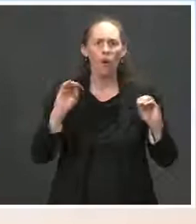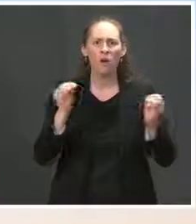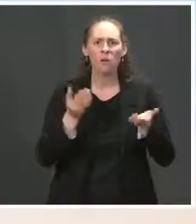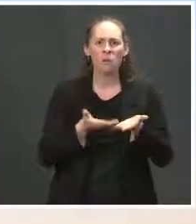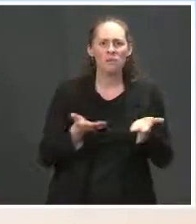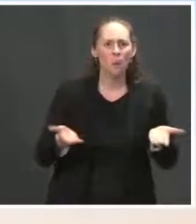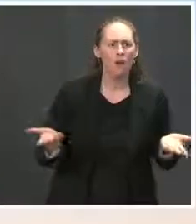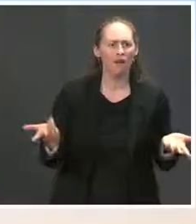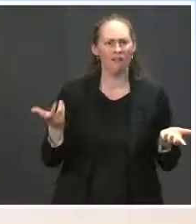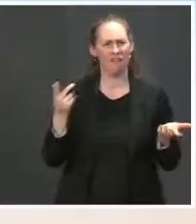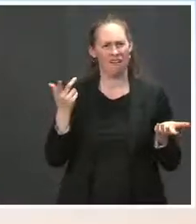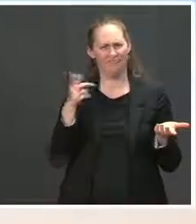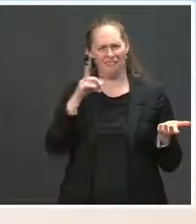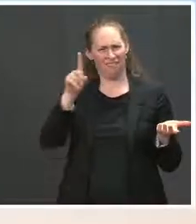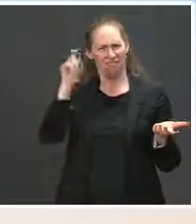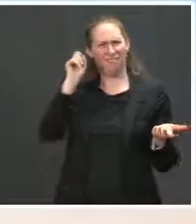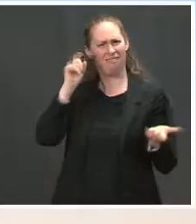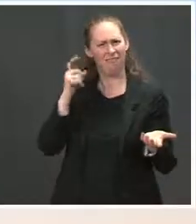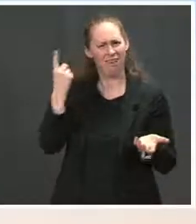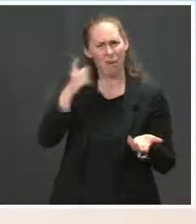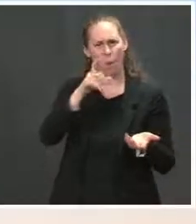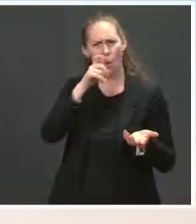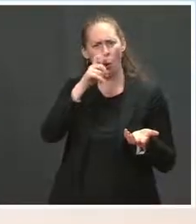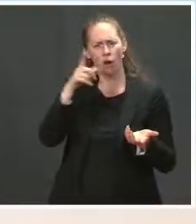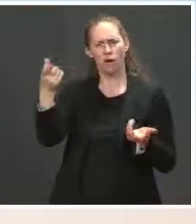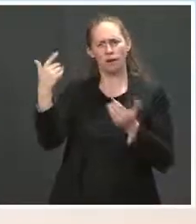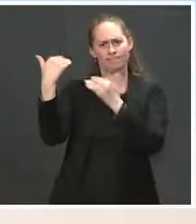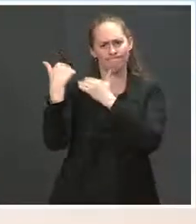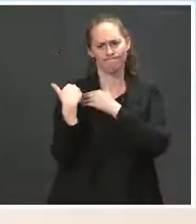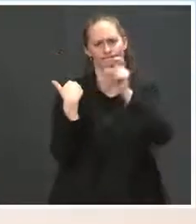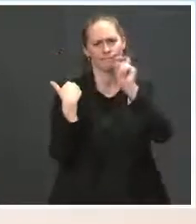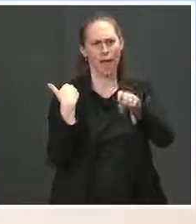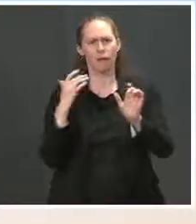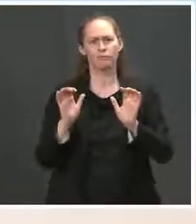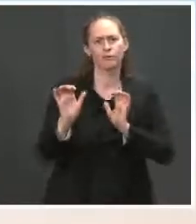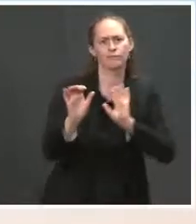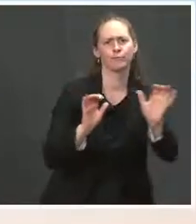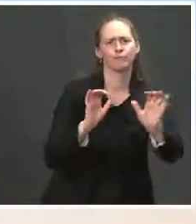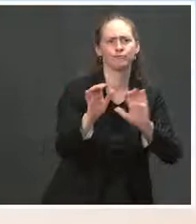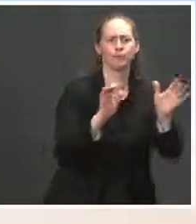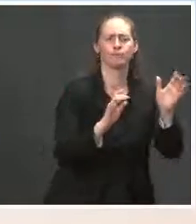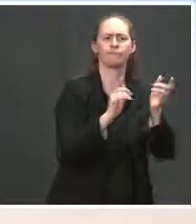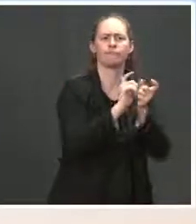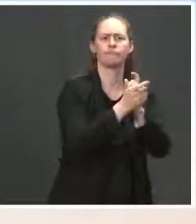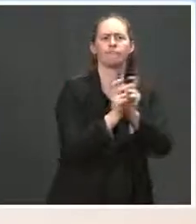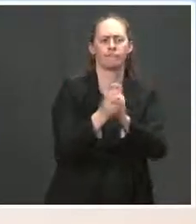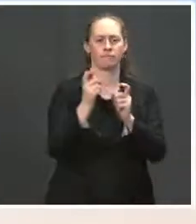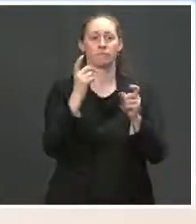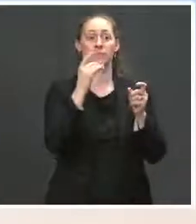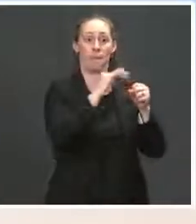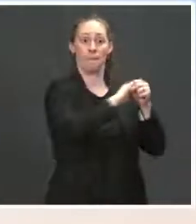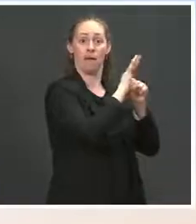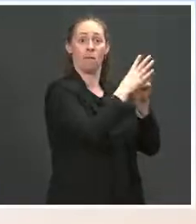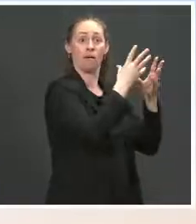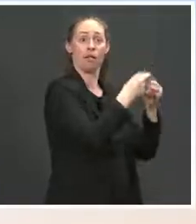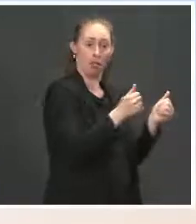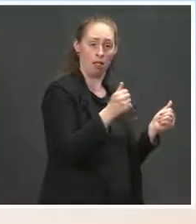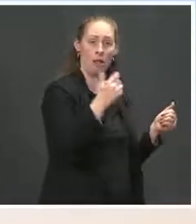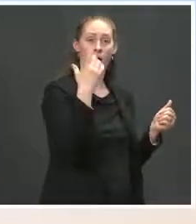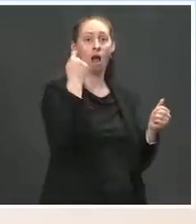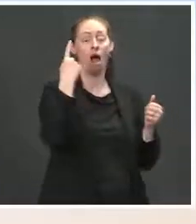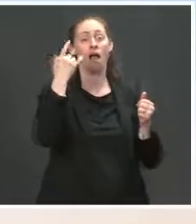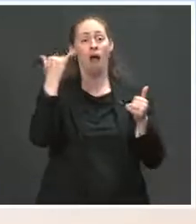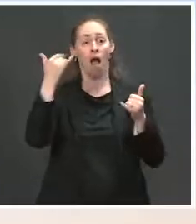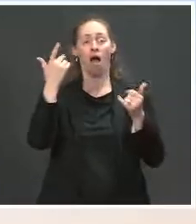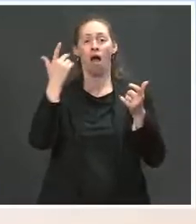is it to really make sure meaningful change happens, even beyond the pandemic? Because a lot of these problems that were exacerbated by the pandemic, but have existed